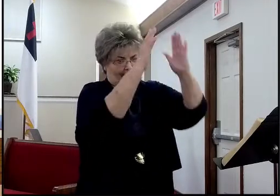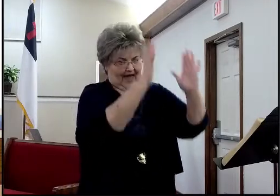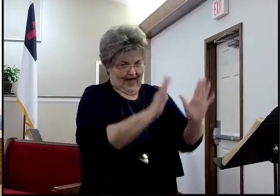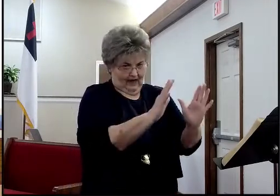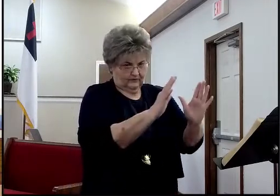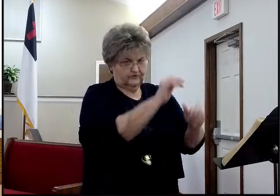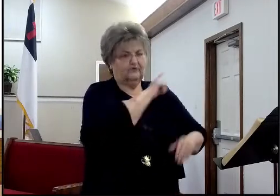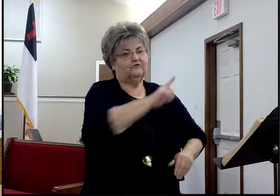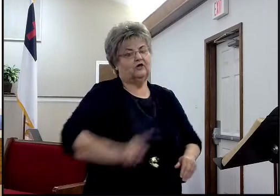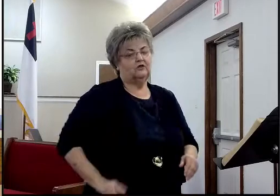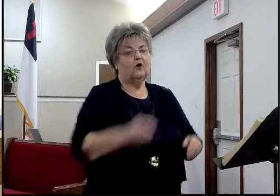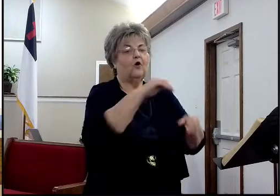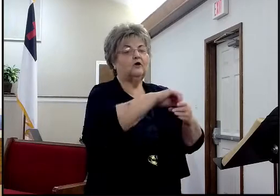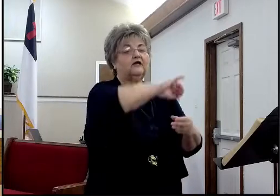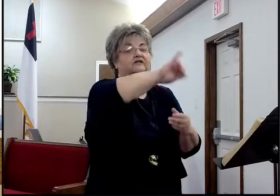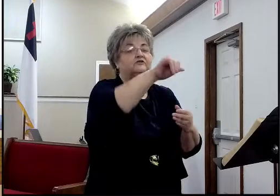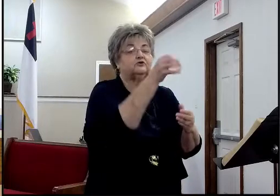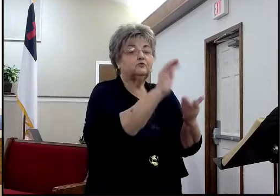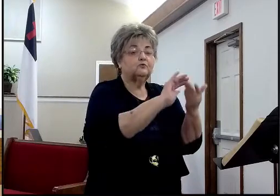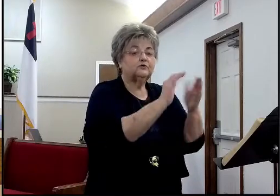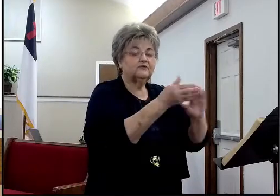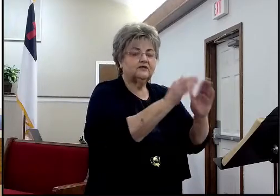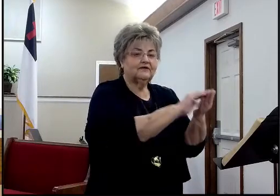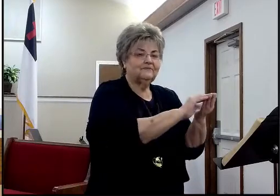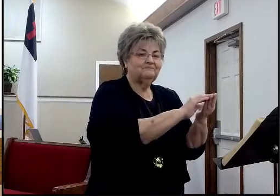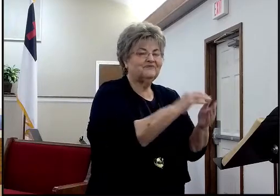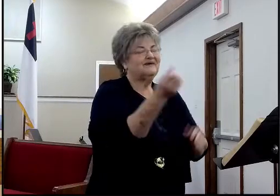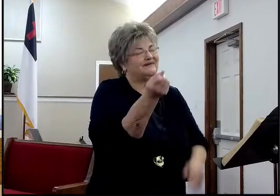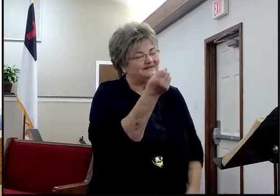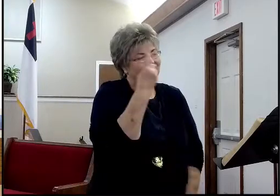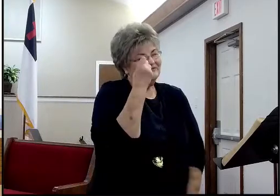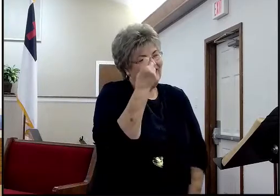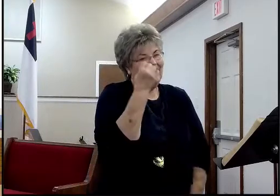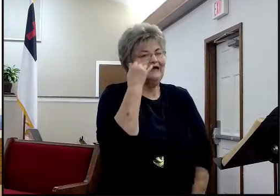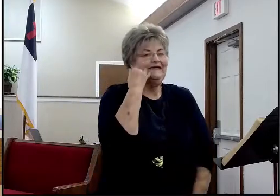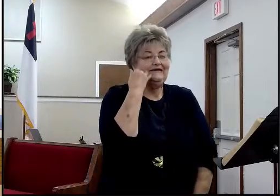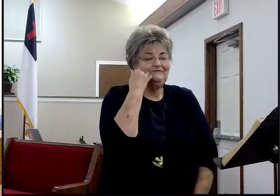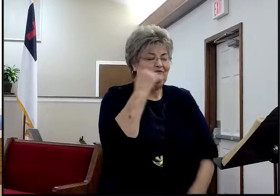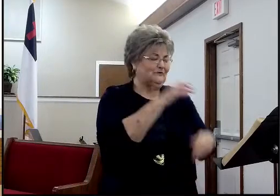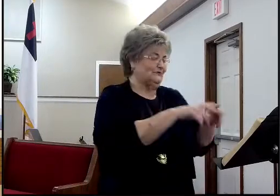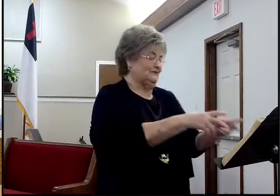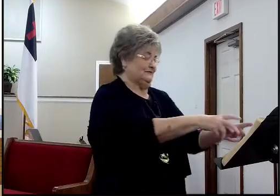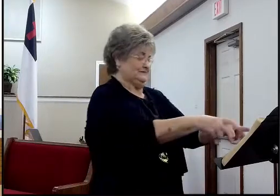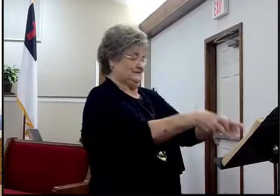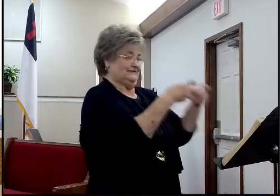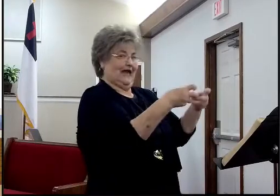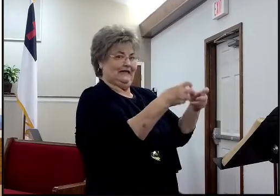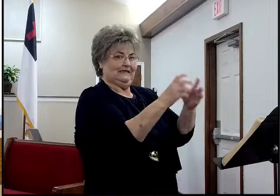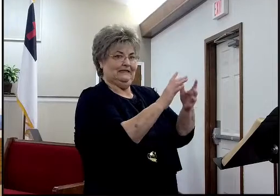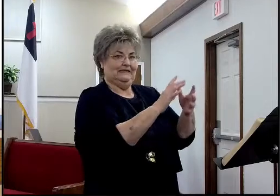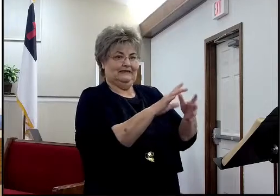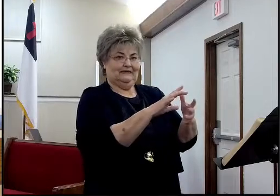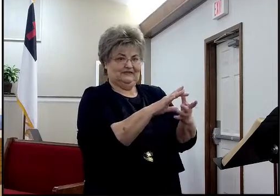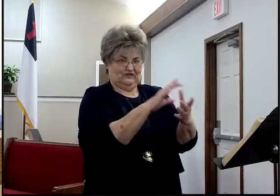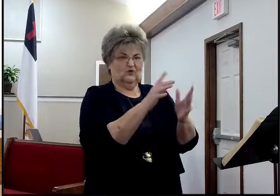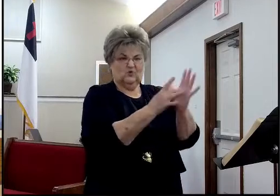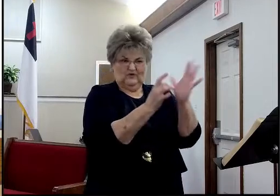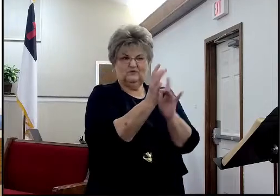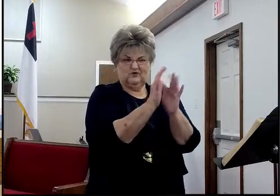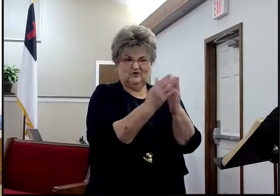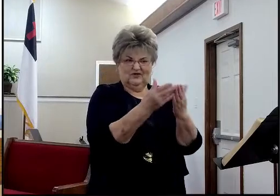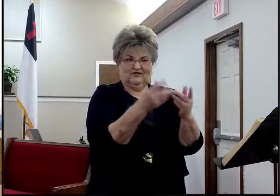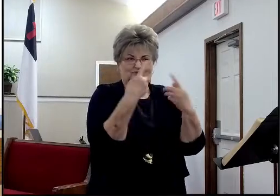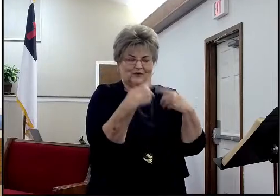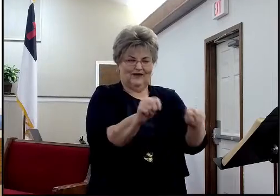If you take the scripture and you privately interpret, you will come up with some crazy nonsense. Now, what